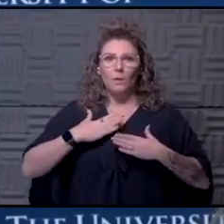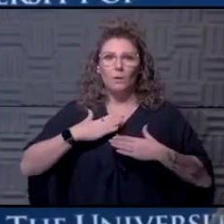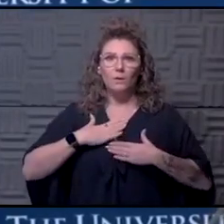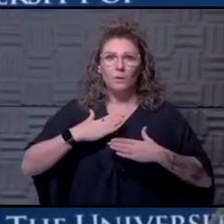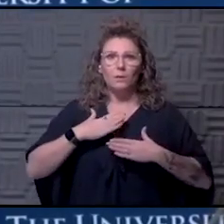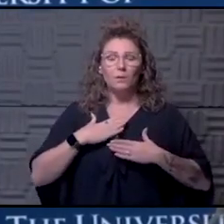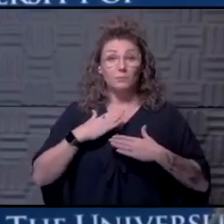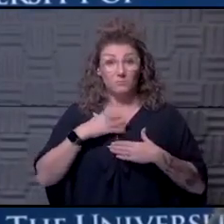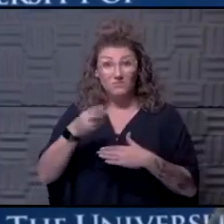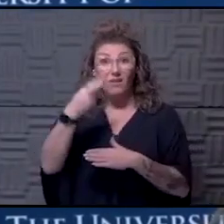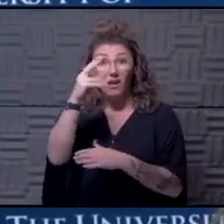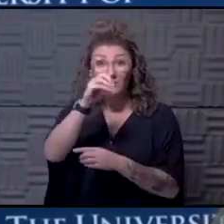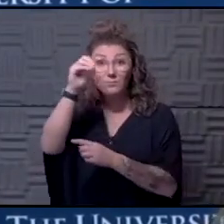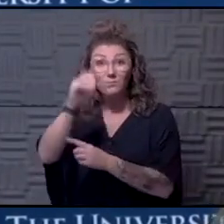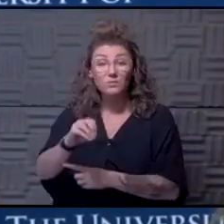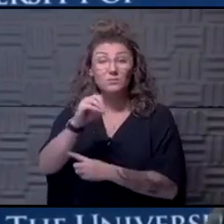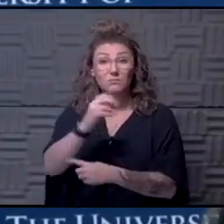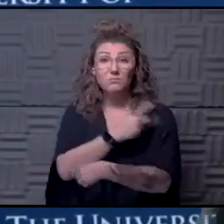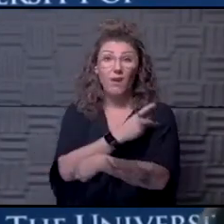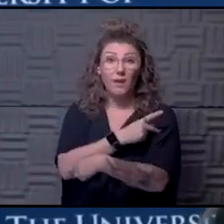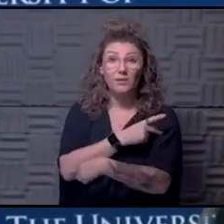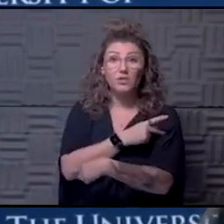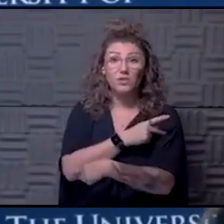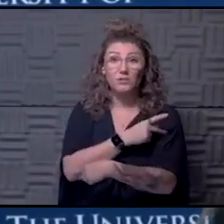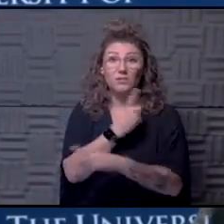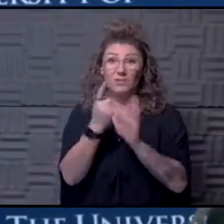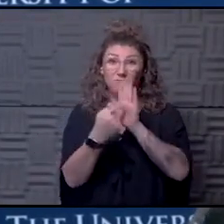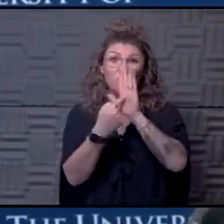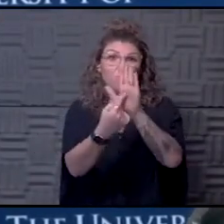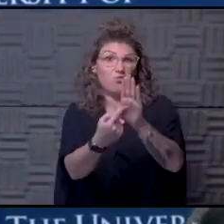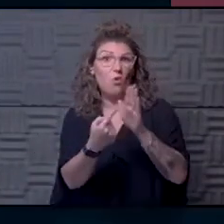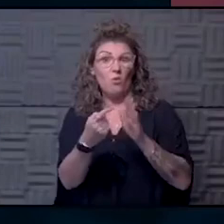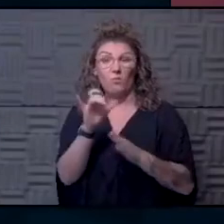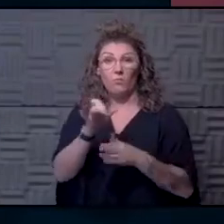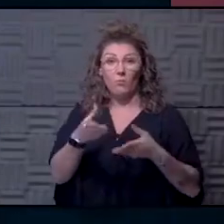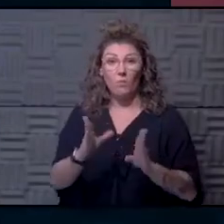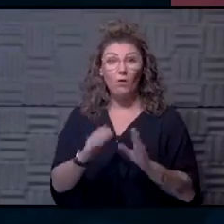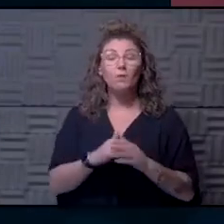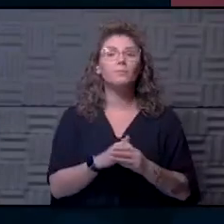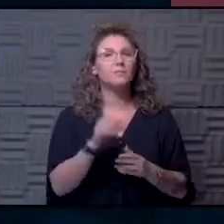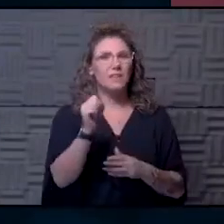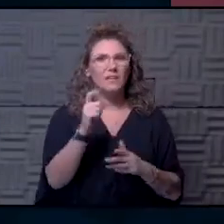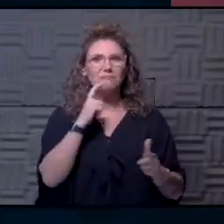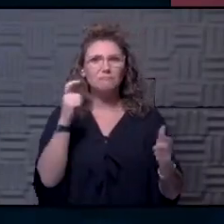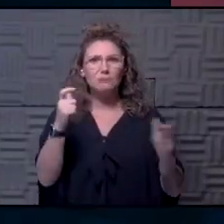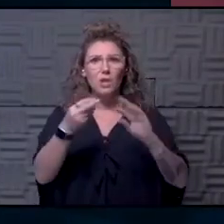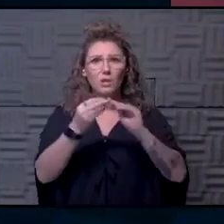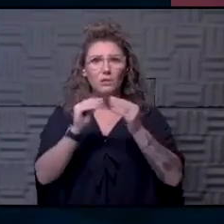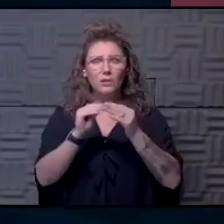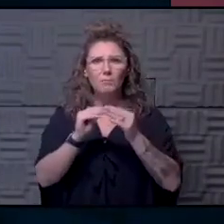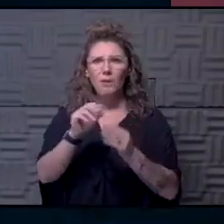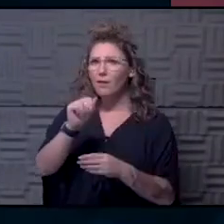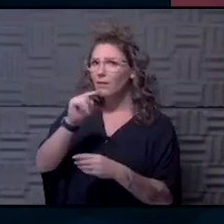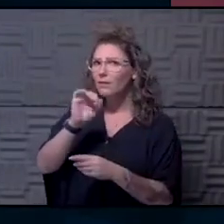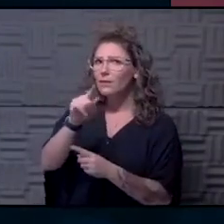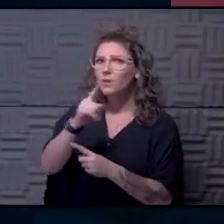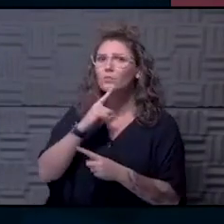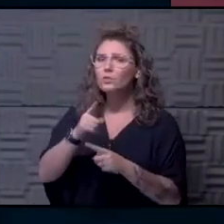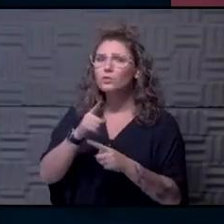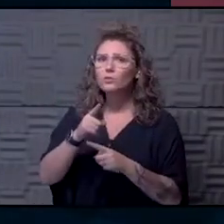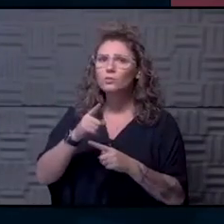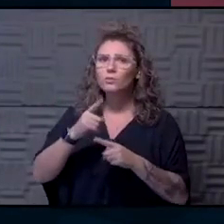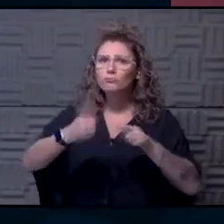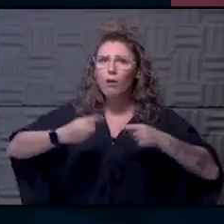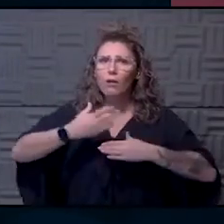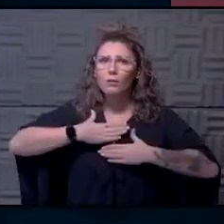fairly high percentage of patients that present that way. Yeah, that's a big number. And Neil, tell us, were you real short of breath? Is this,